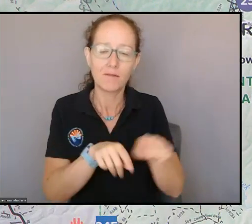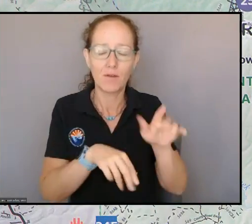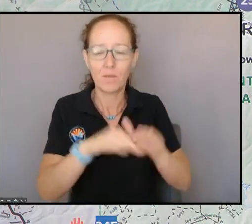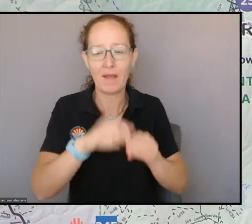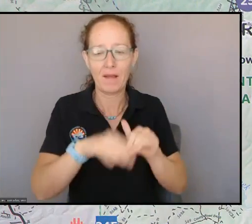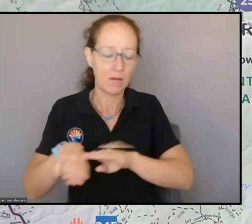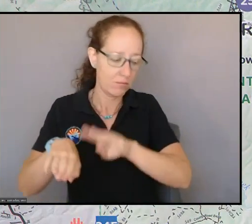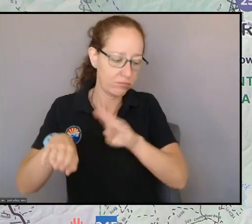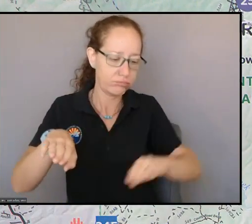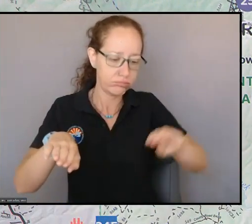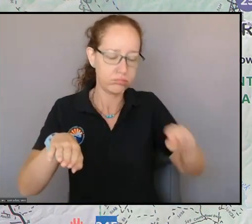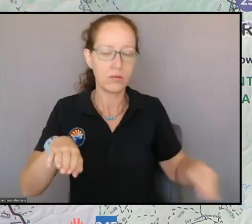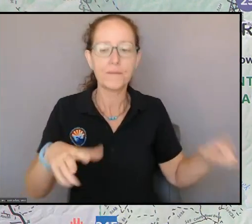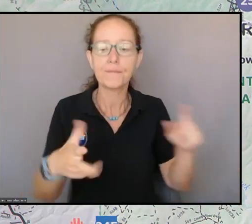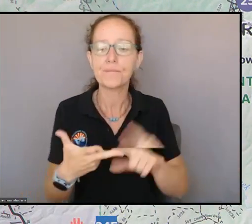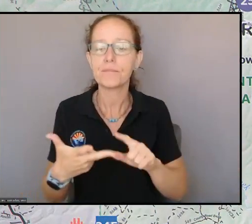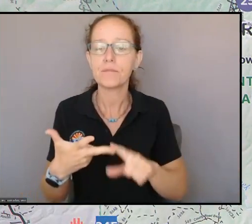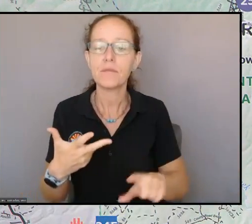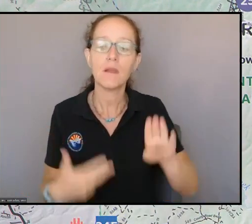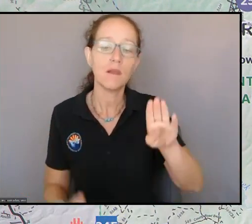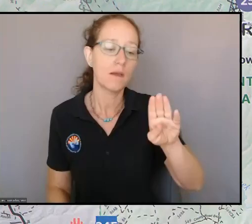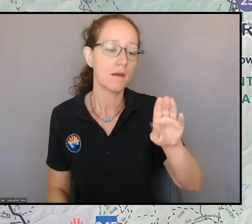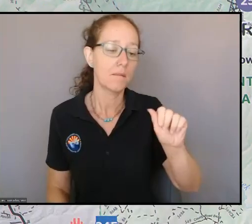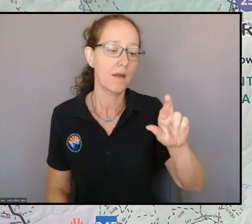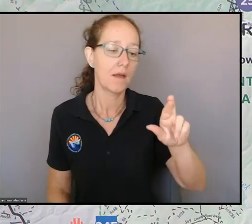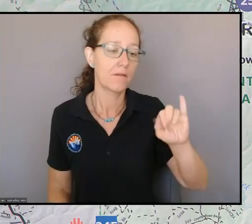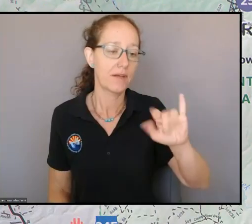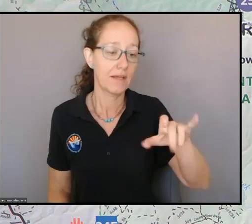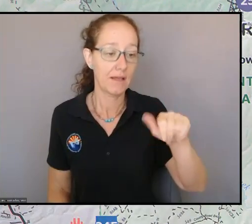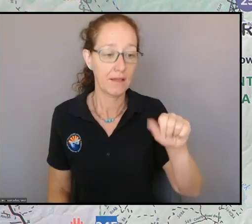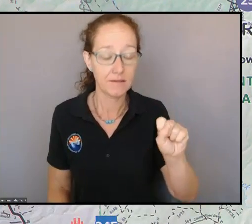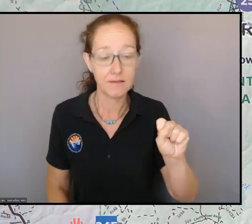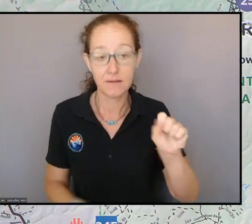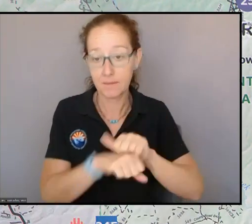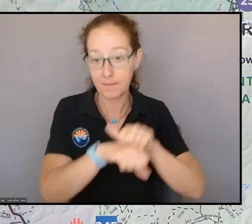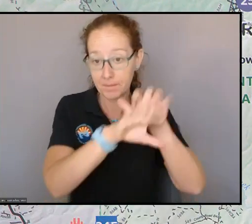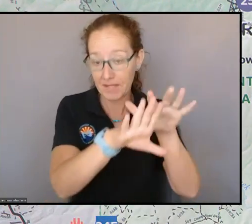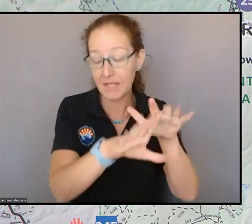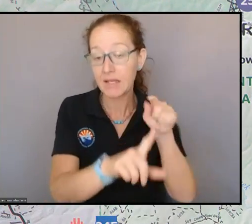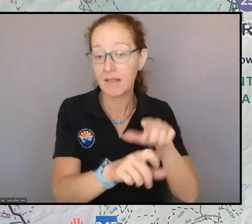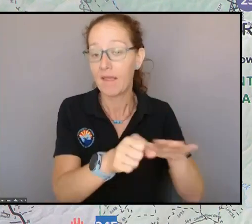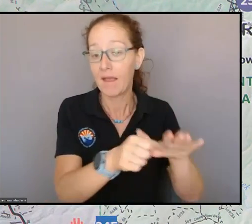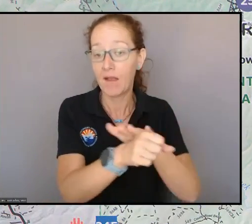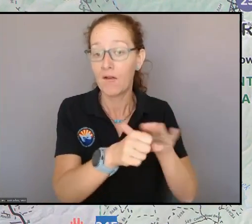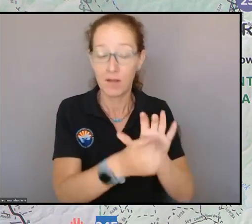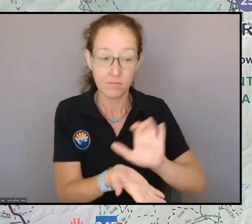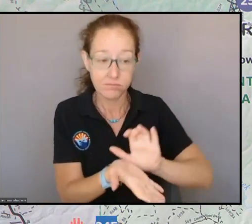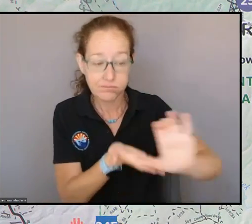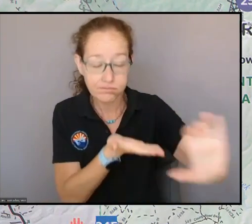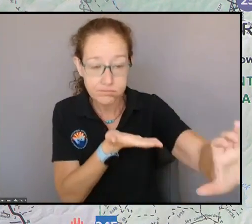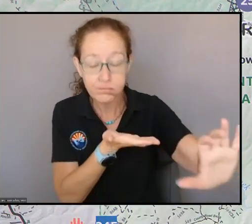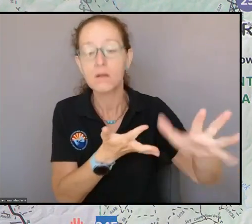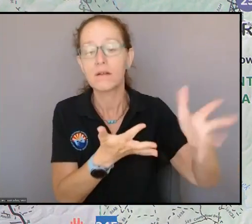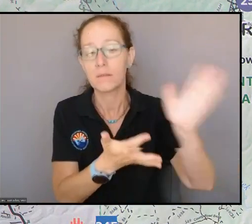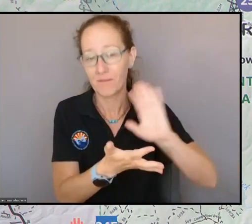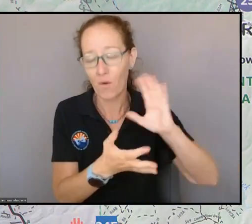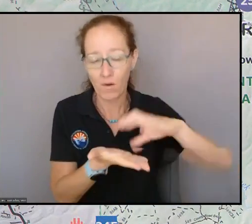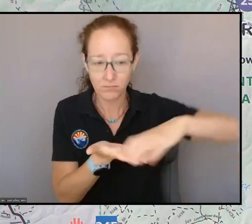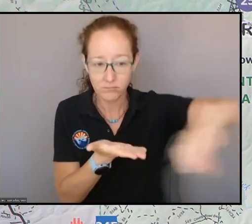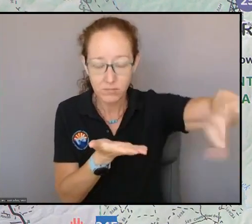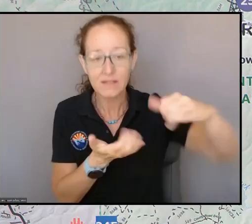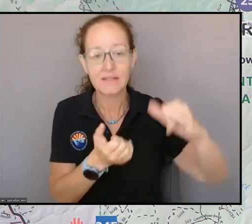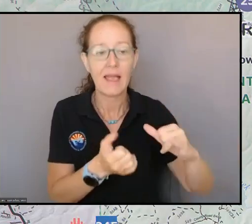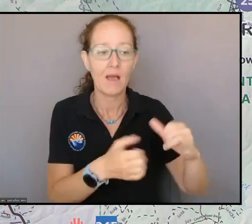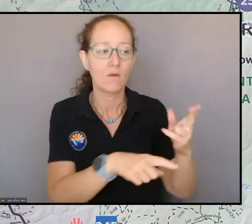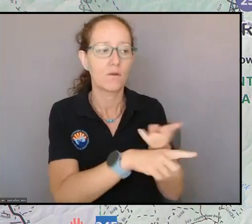Barilla Peak. They were able to get a little bit more of that work again, dragging trees and stumps over the dozer line, pulling